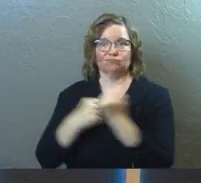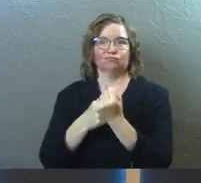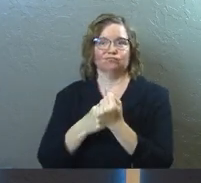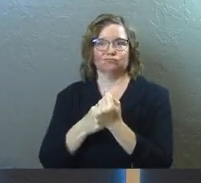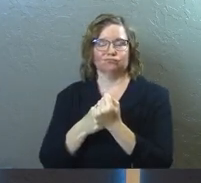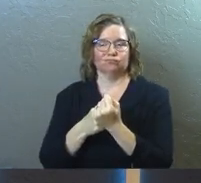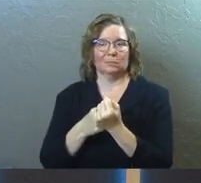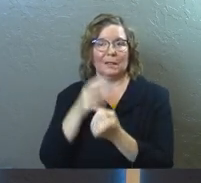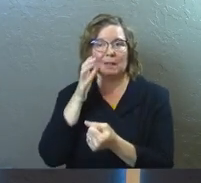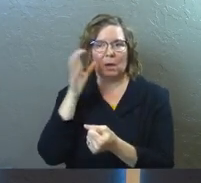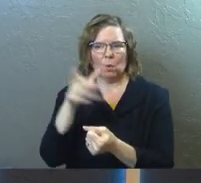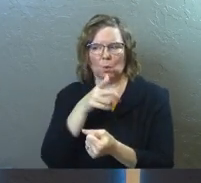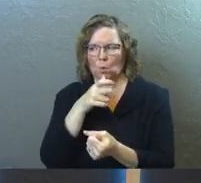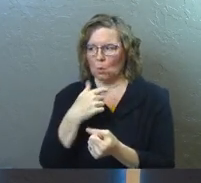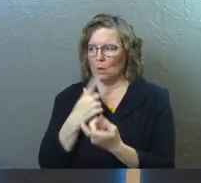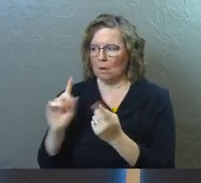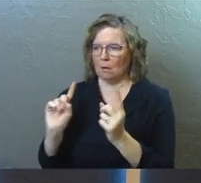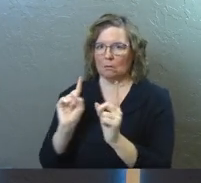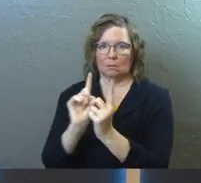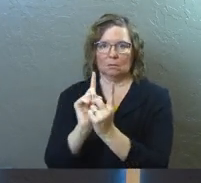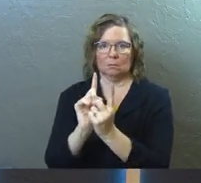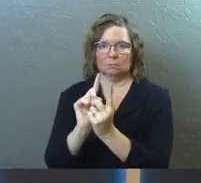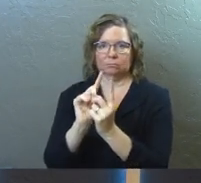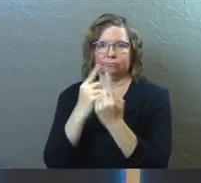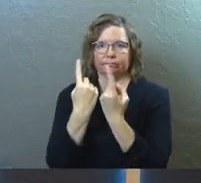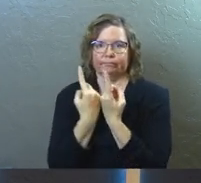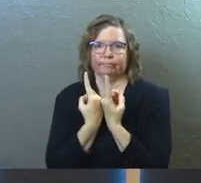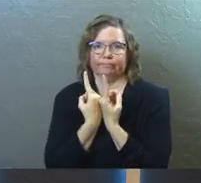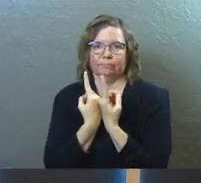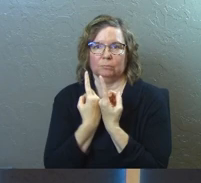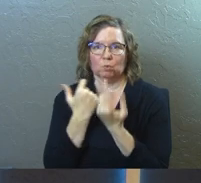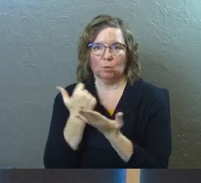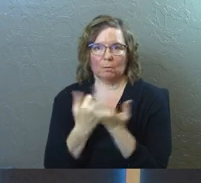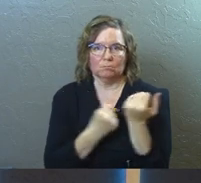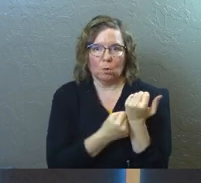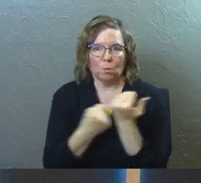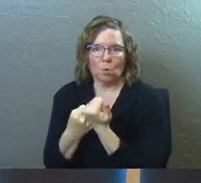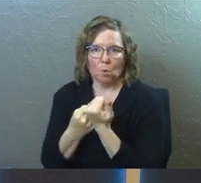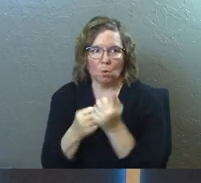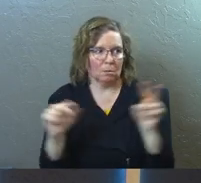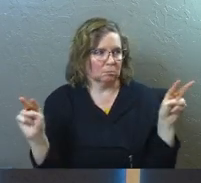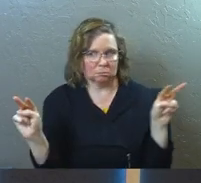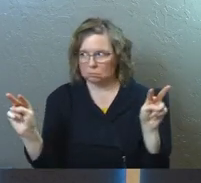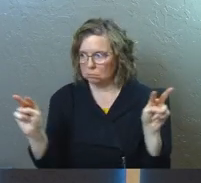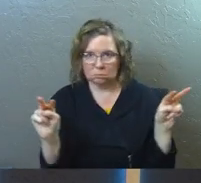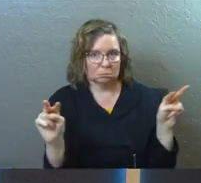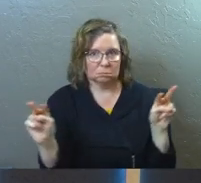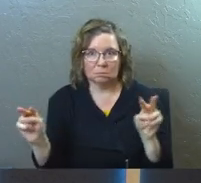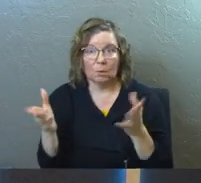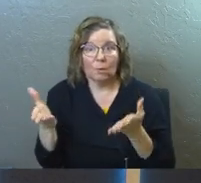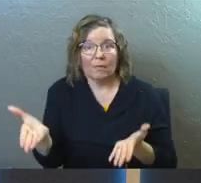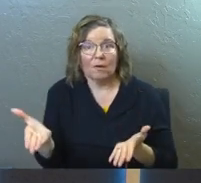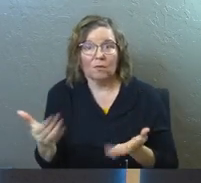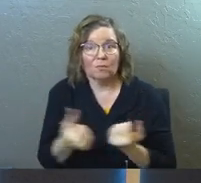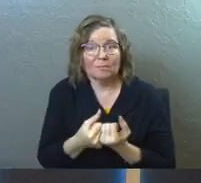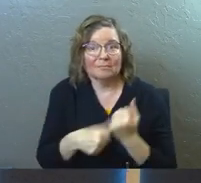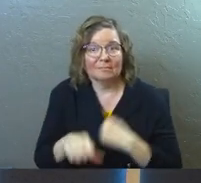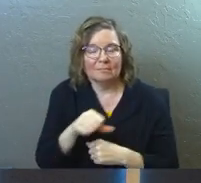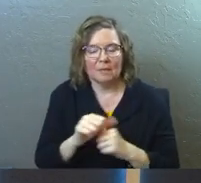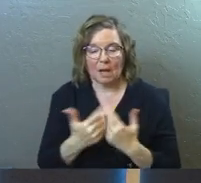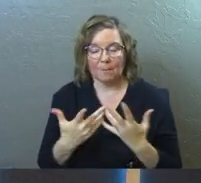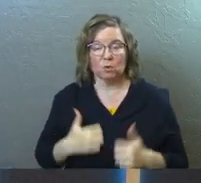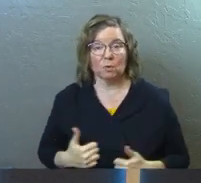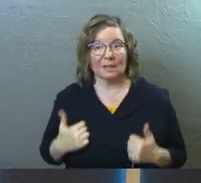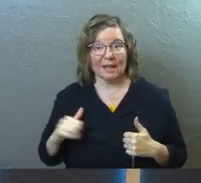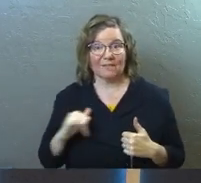That concept of like, who's got my back that comes from this verse. It's right there. How much of your